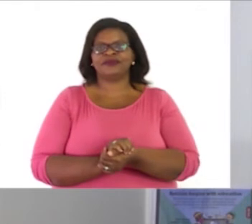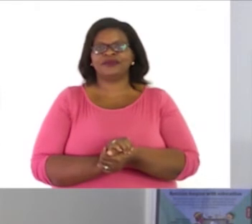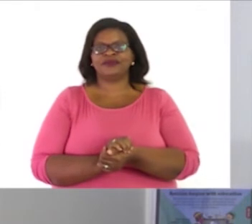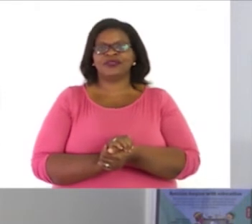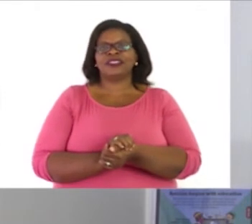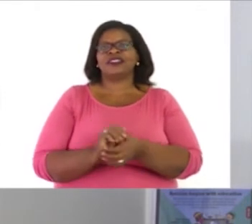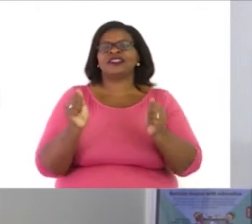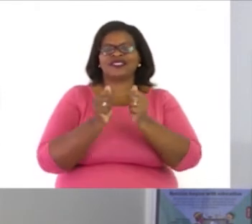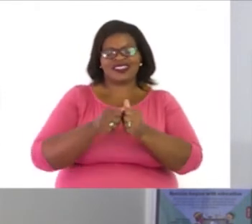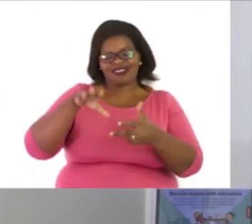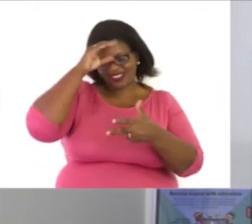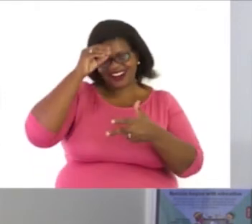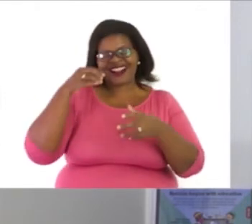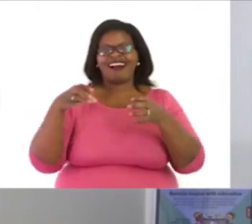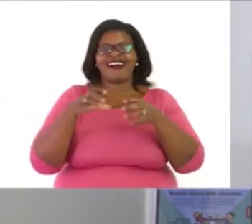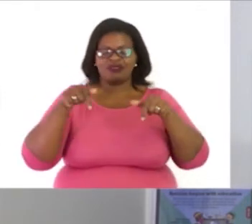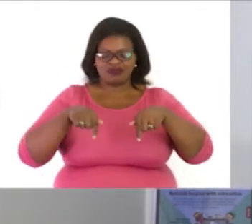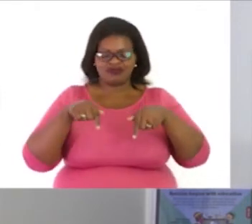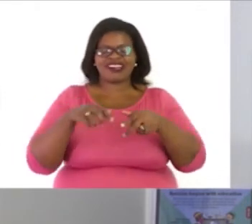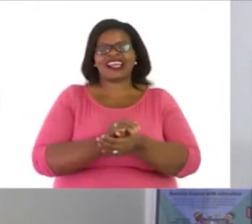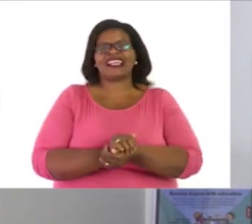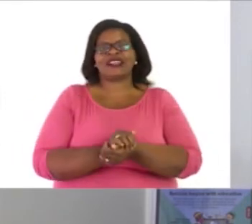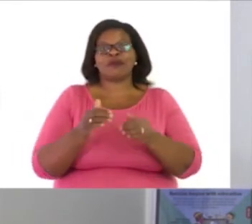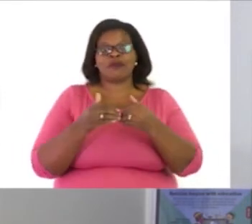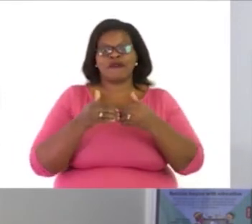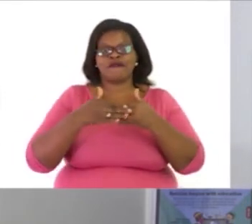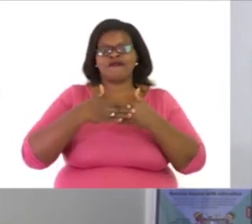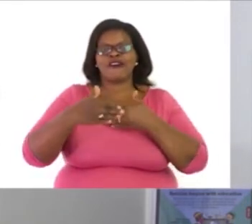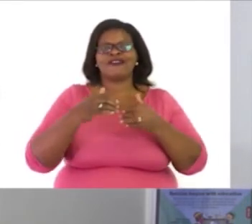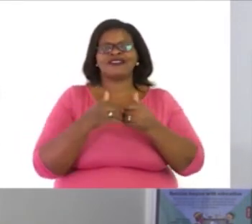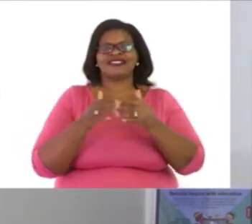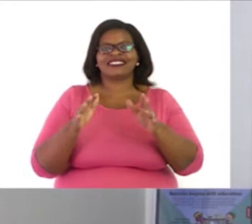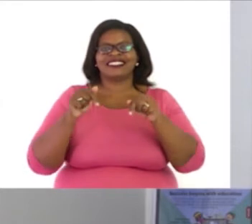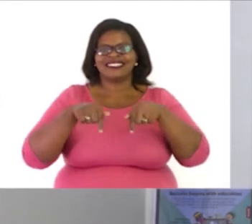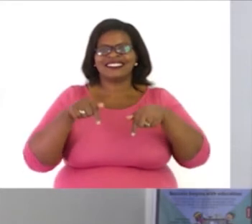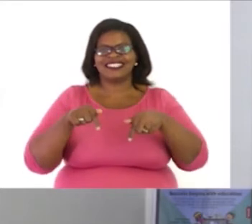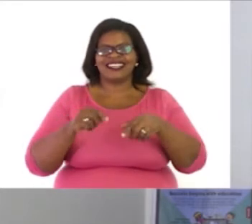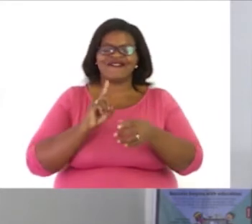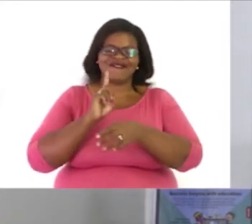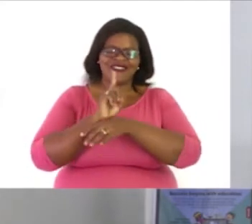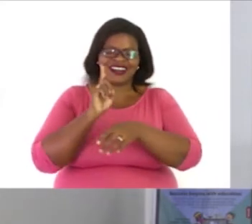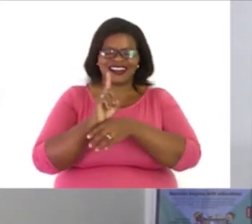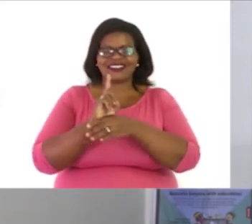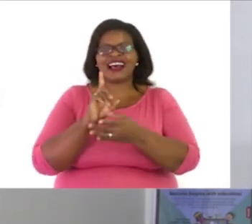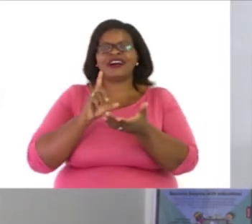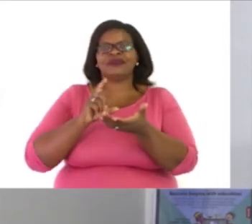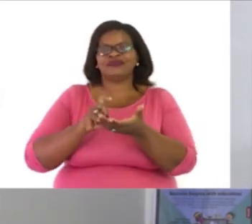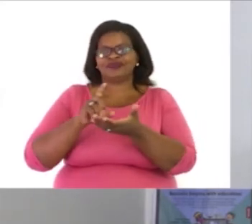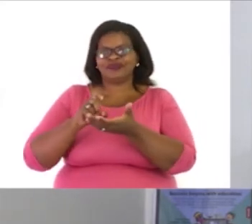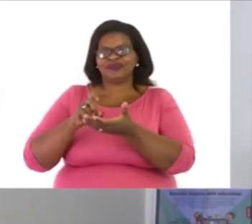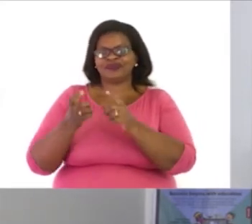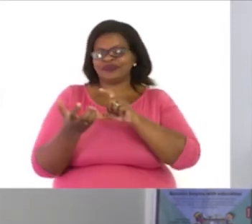in class with us today. Now, before we can start with today's lesson, we should first sanitize. Chanel, let's take our